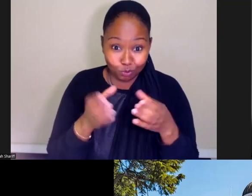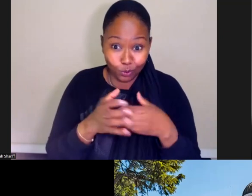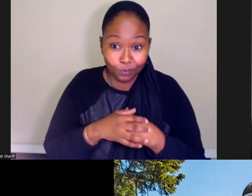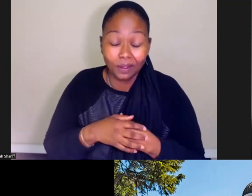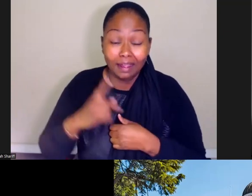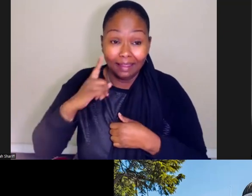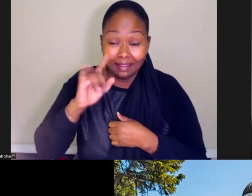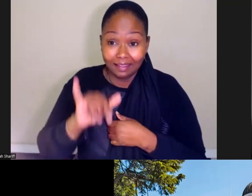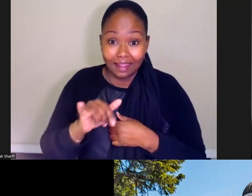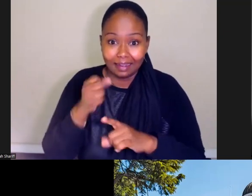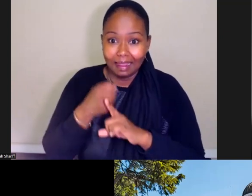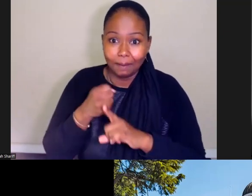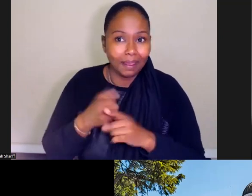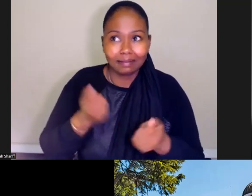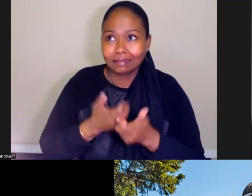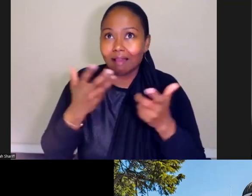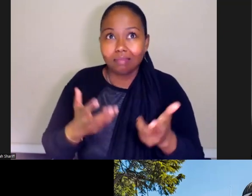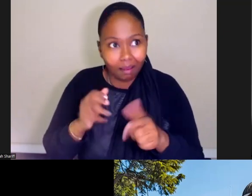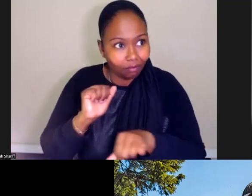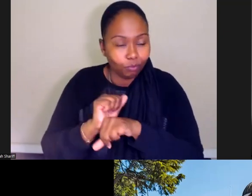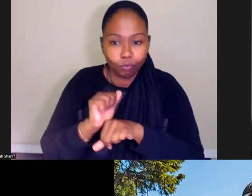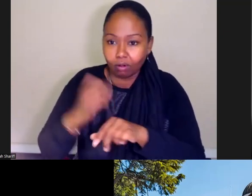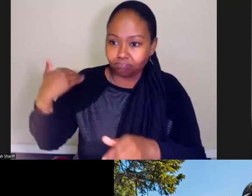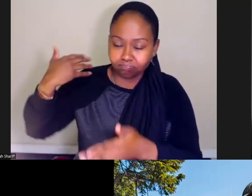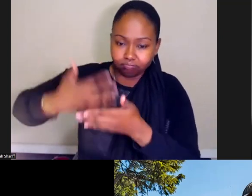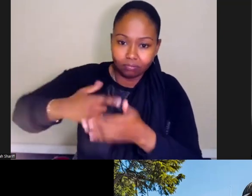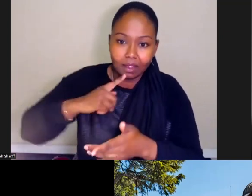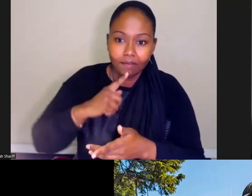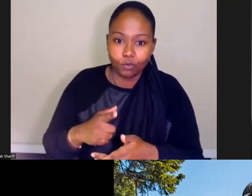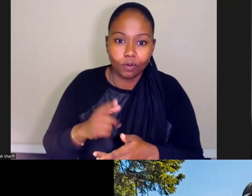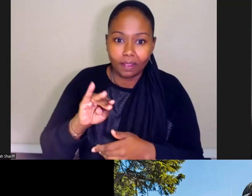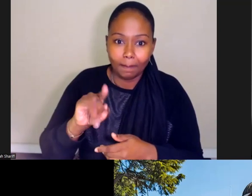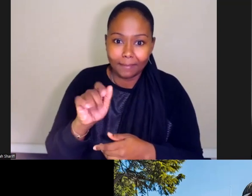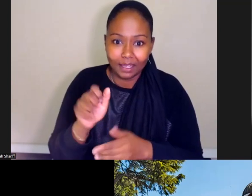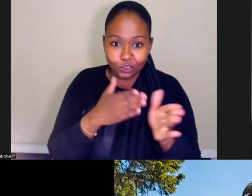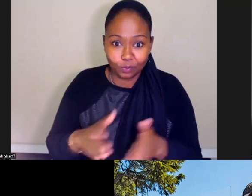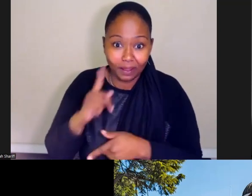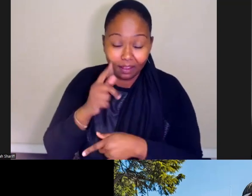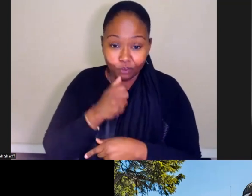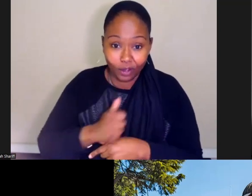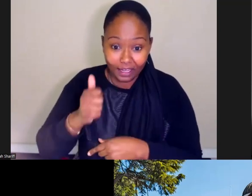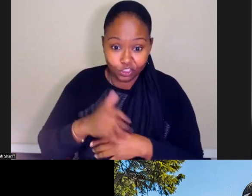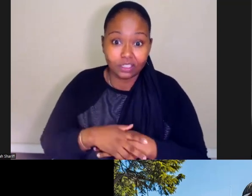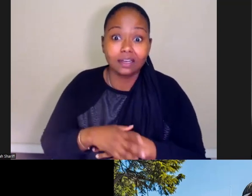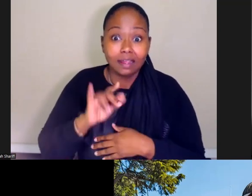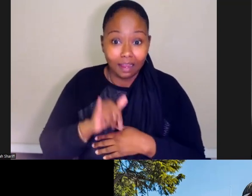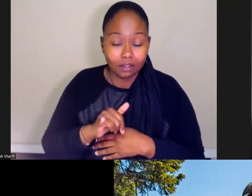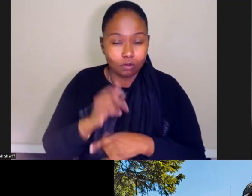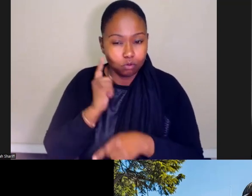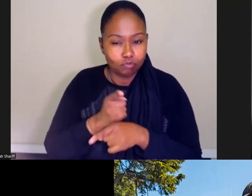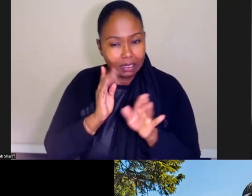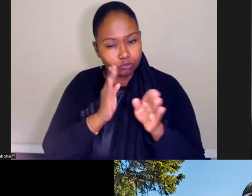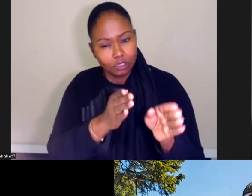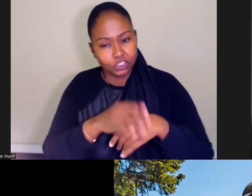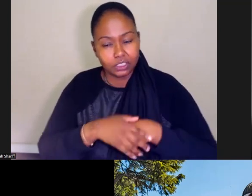impact has done a lot of really great things. And the Master Plan for Aging has moved us in the right direction as a state.